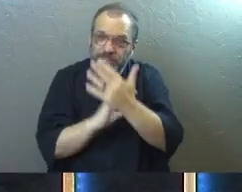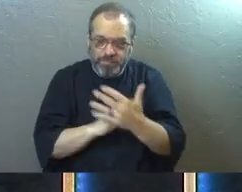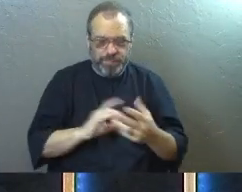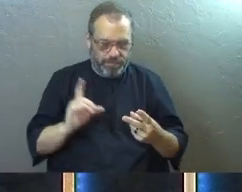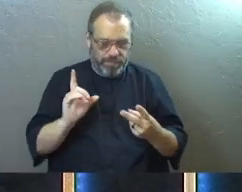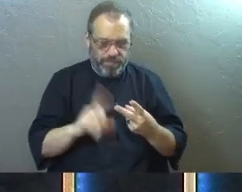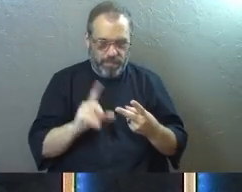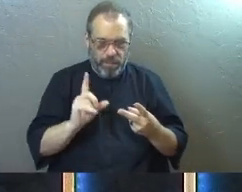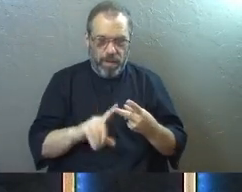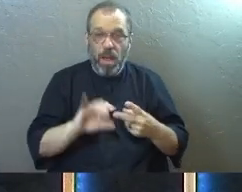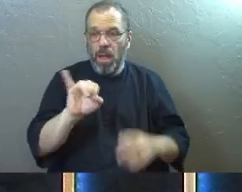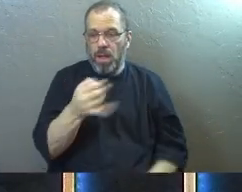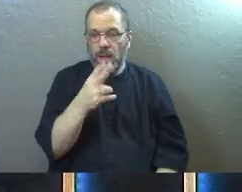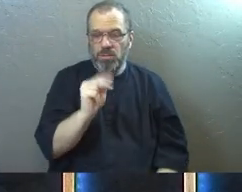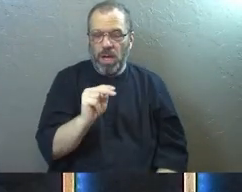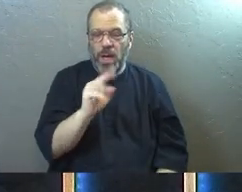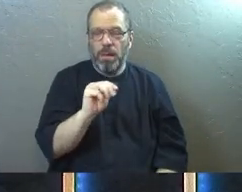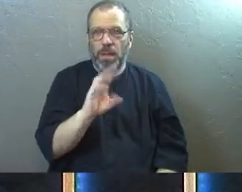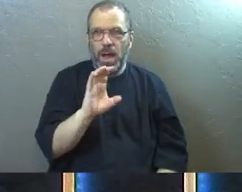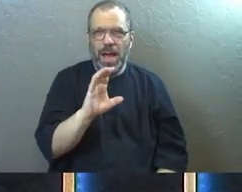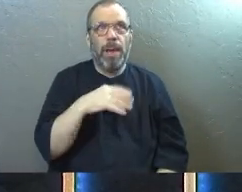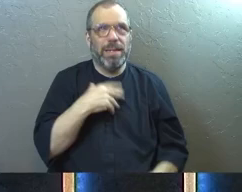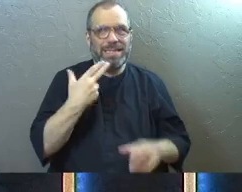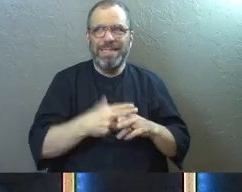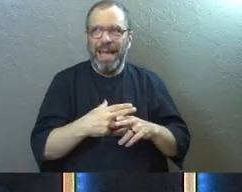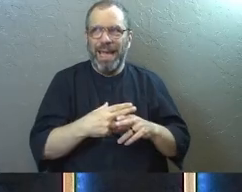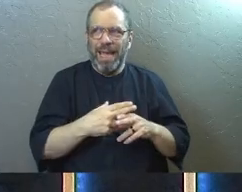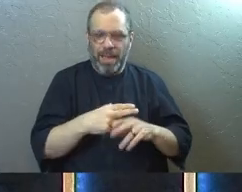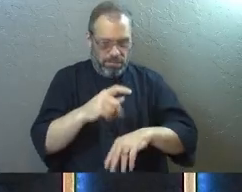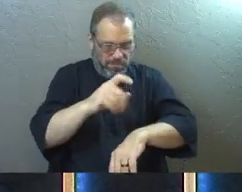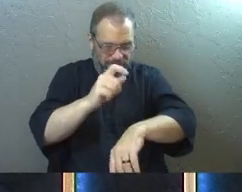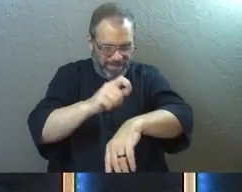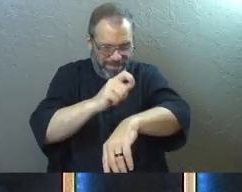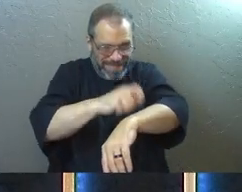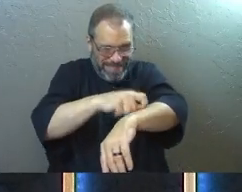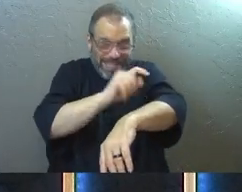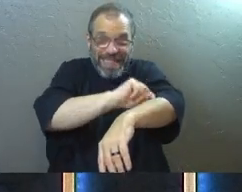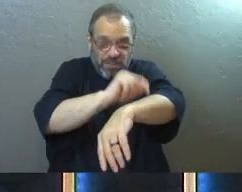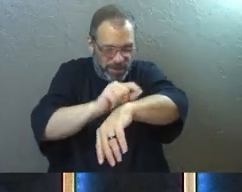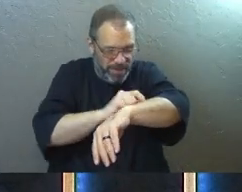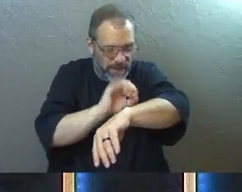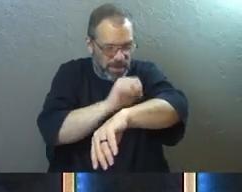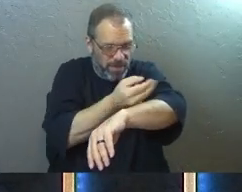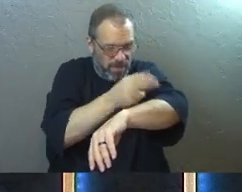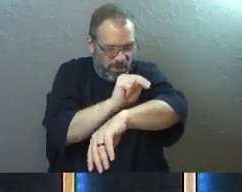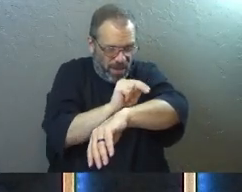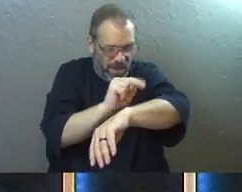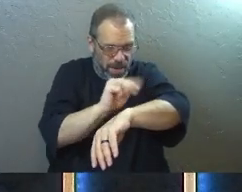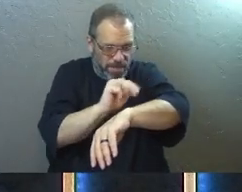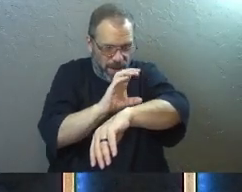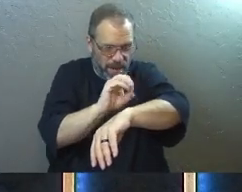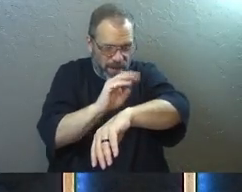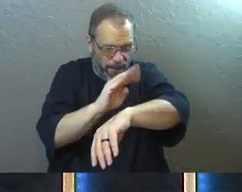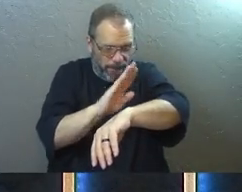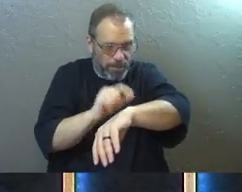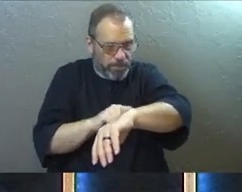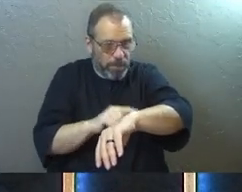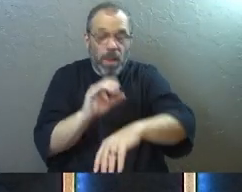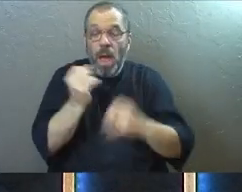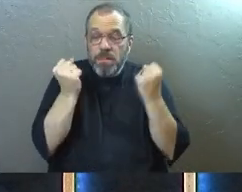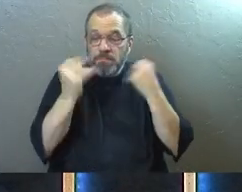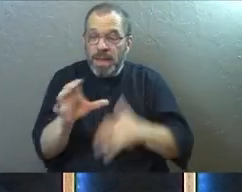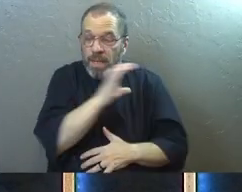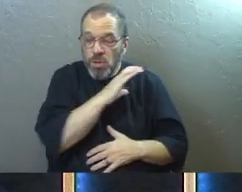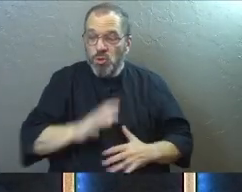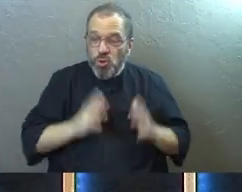Another quote here that I have from John Mark Comer. Again, I'm gonna get his name tattooed right here, I think, in a little bit just because he's great. But he has this quote. So